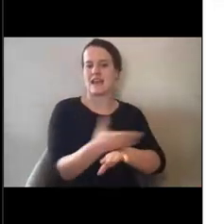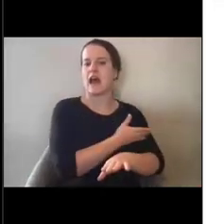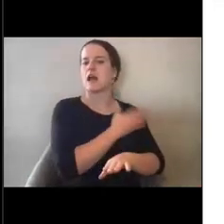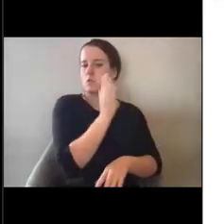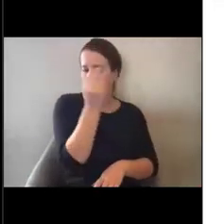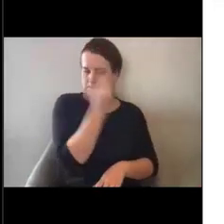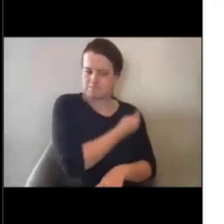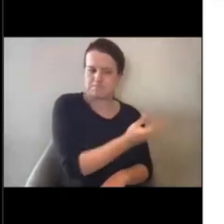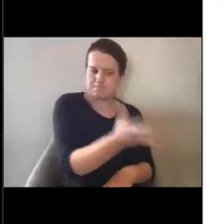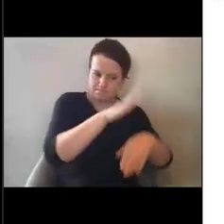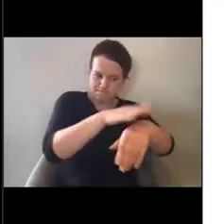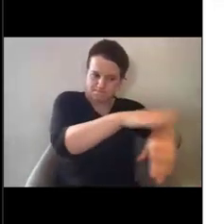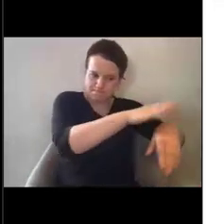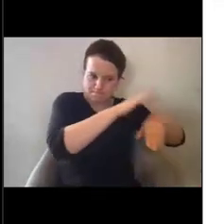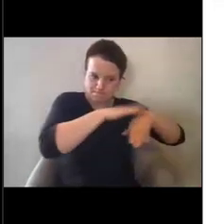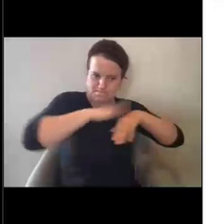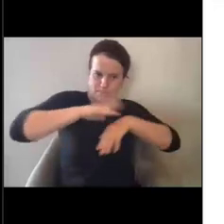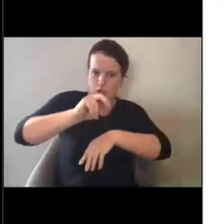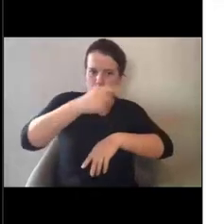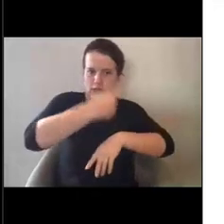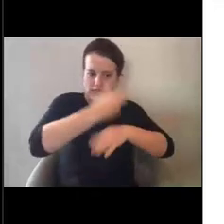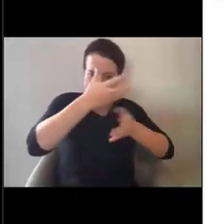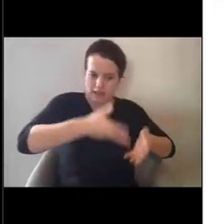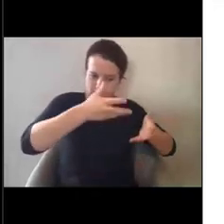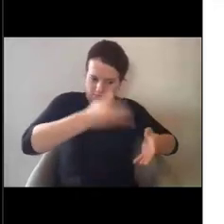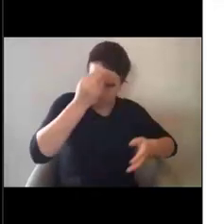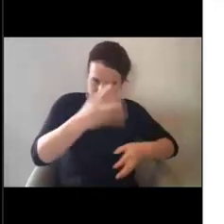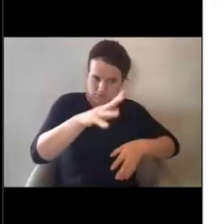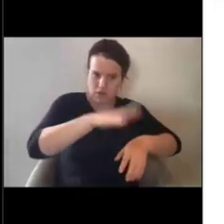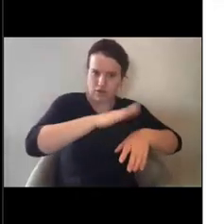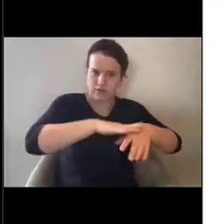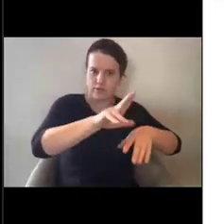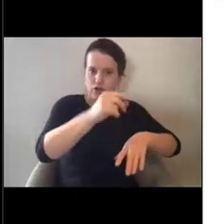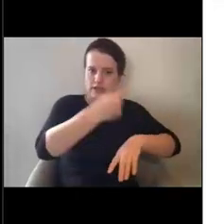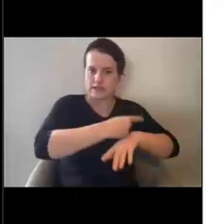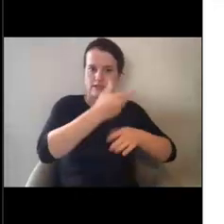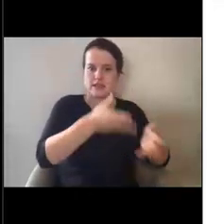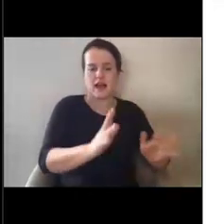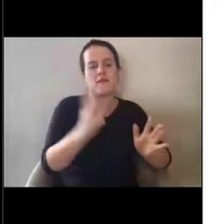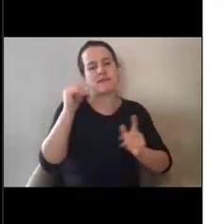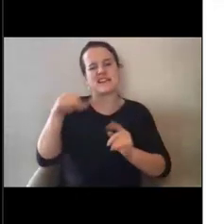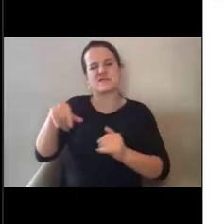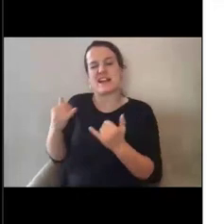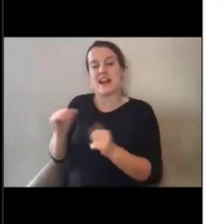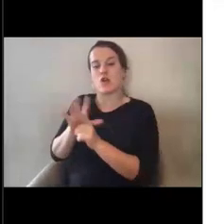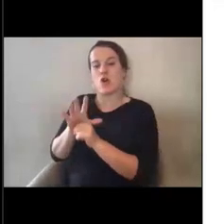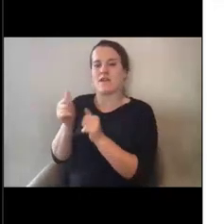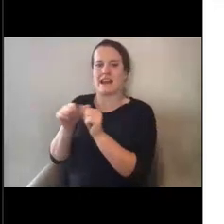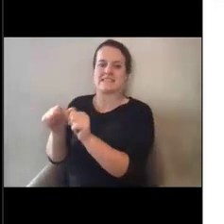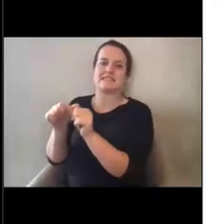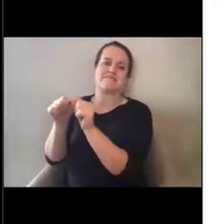done so yet as the needs of COVID-19 are still prevalent and ongoing. Next slide, please.